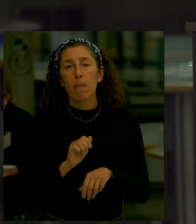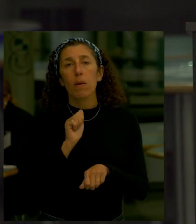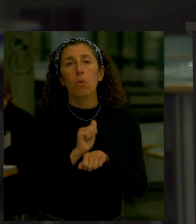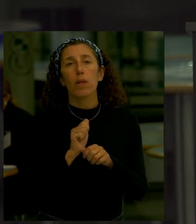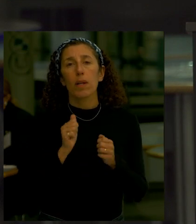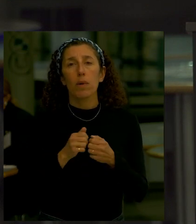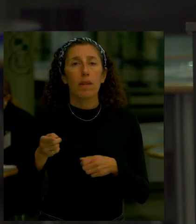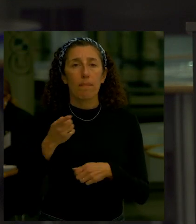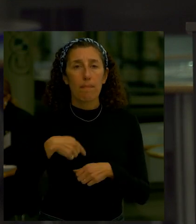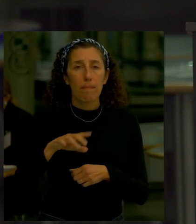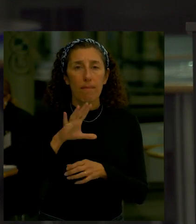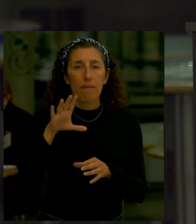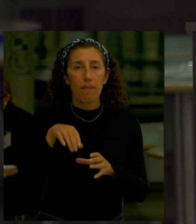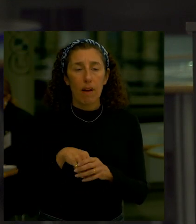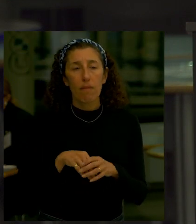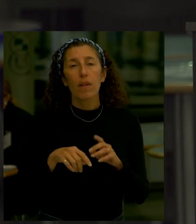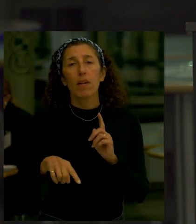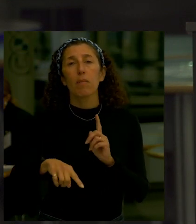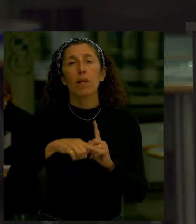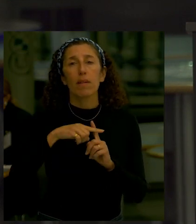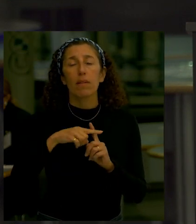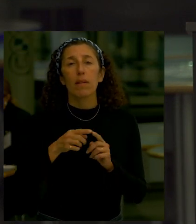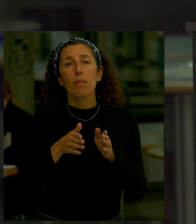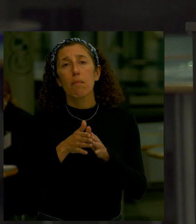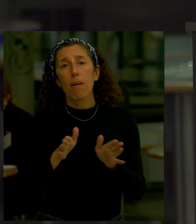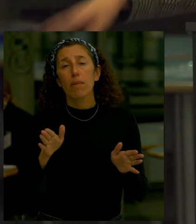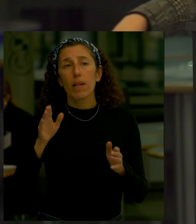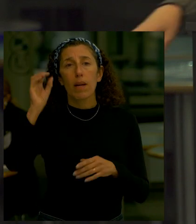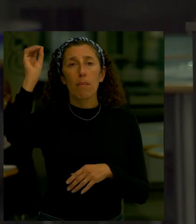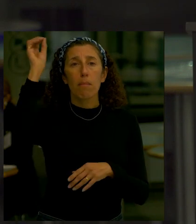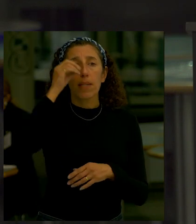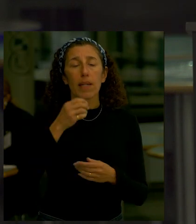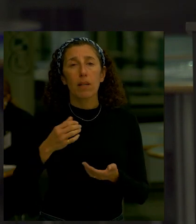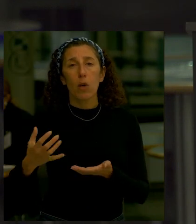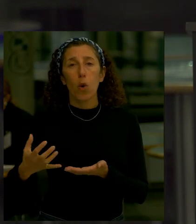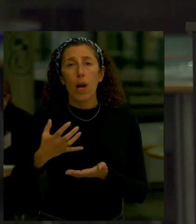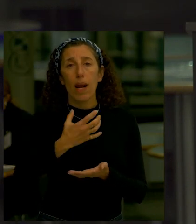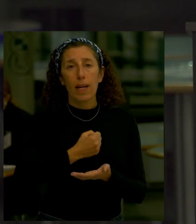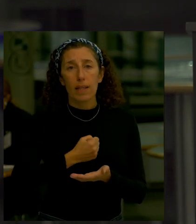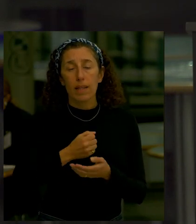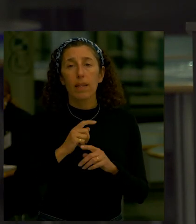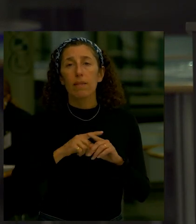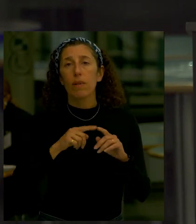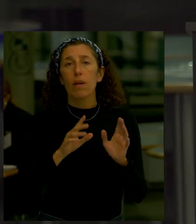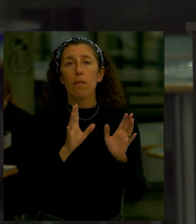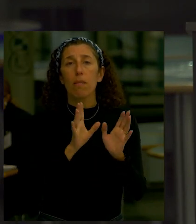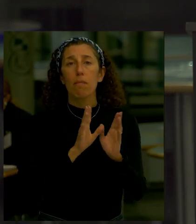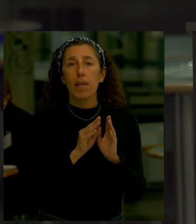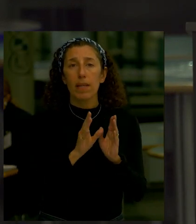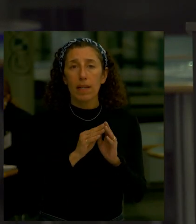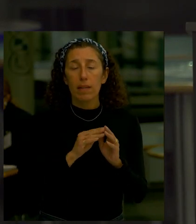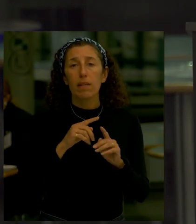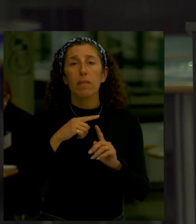course considering public input which we have collected in meetings in site walks and from the emails